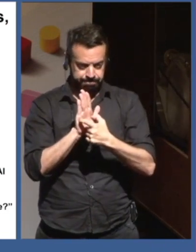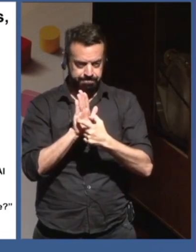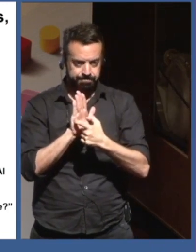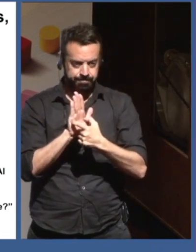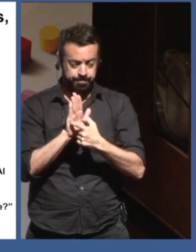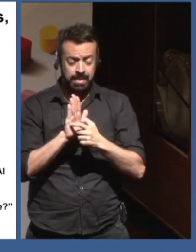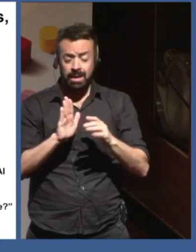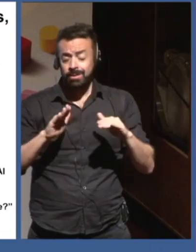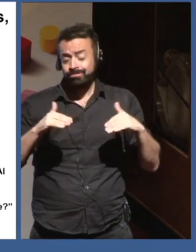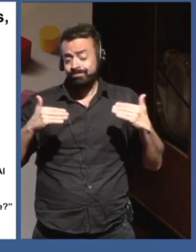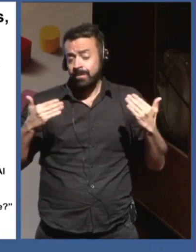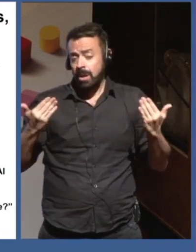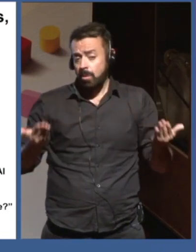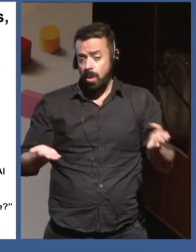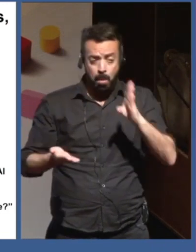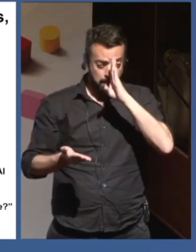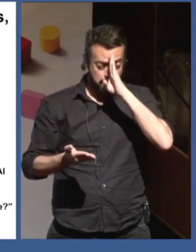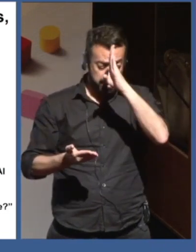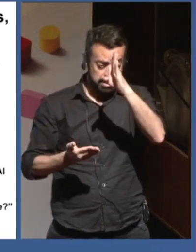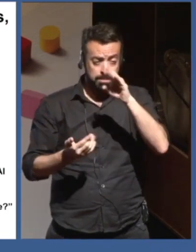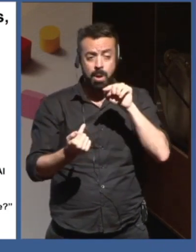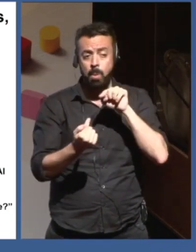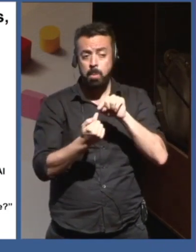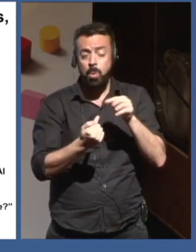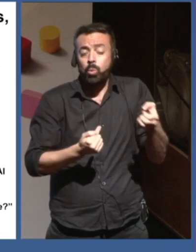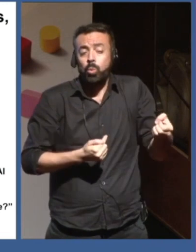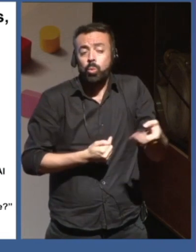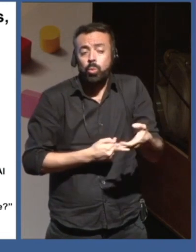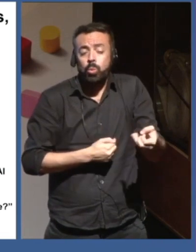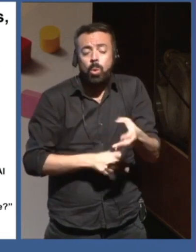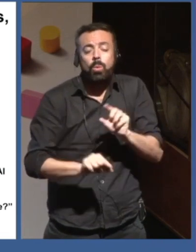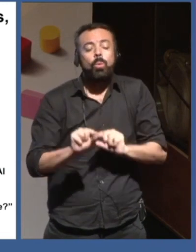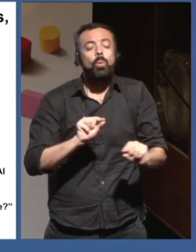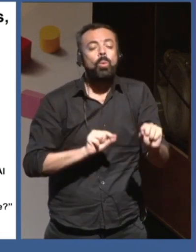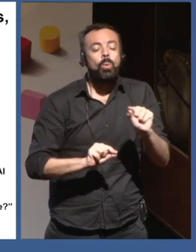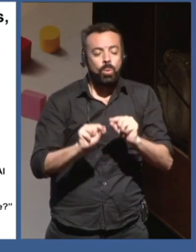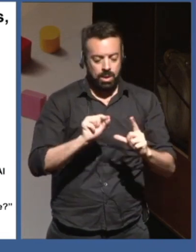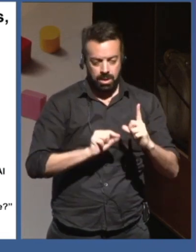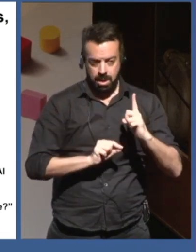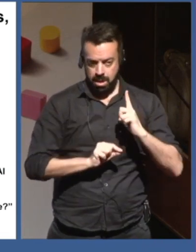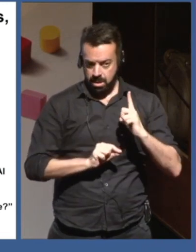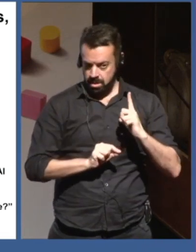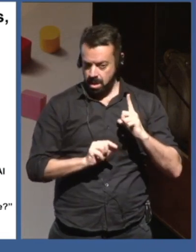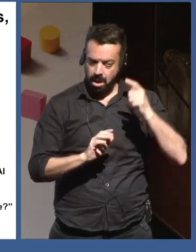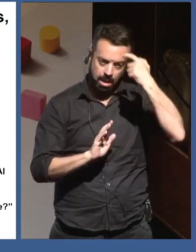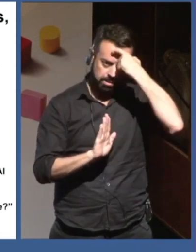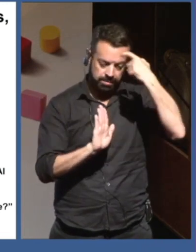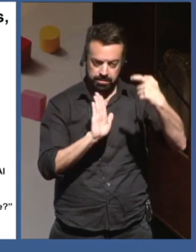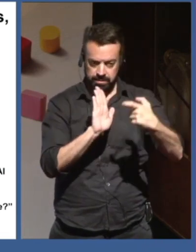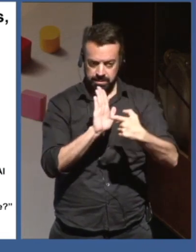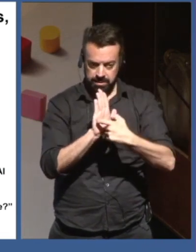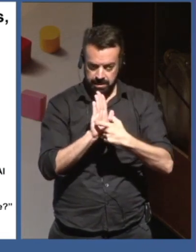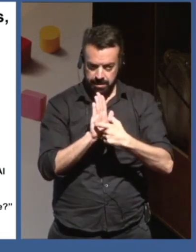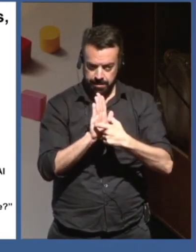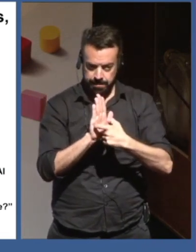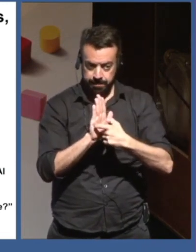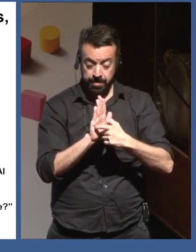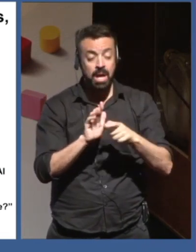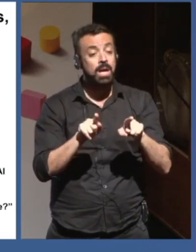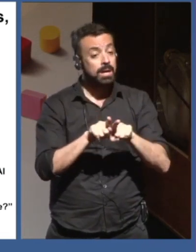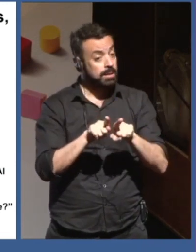is novel about today's AI and tomorrow's AI? And can we learn from